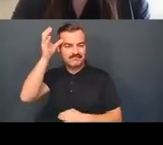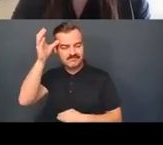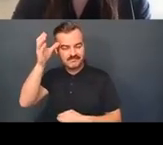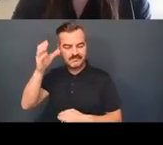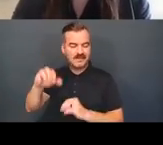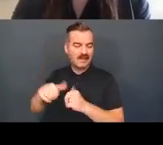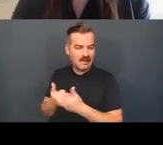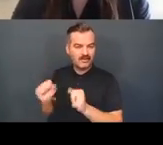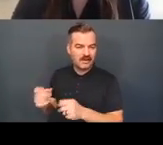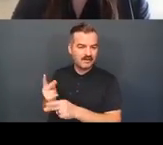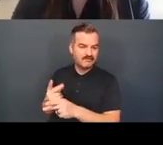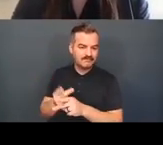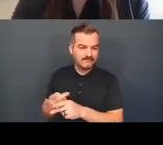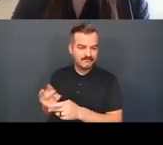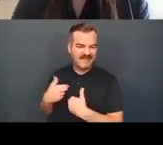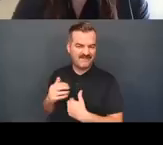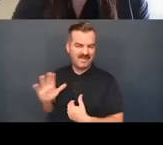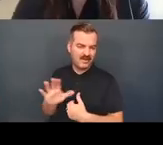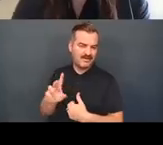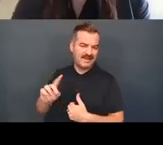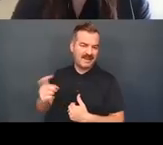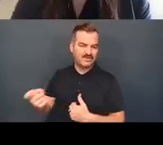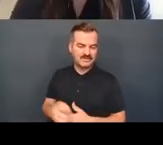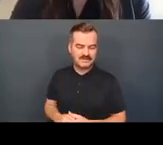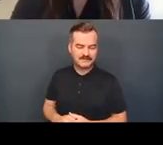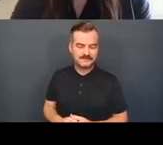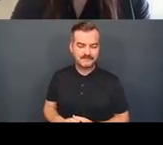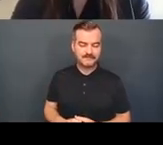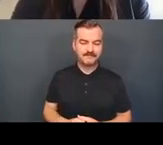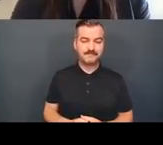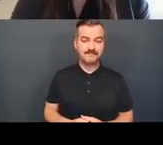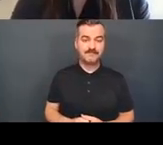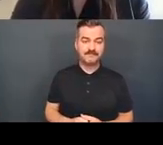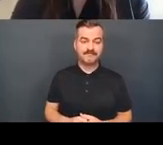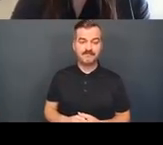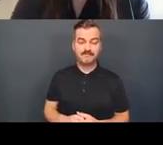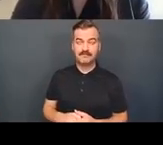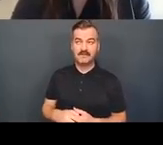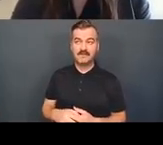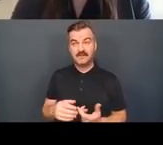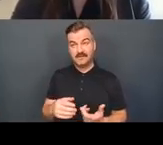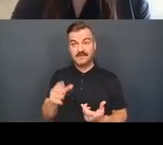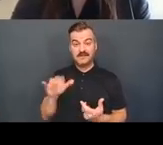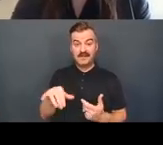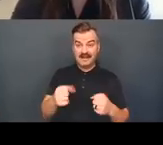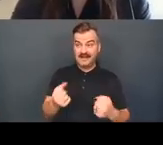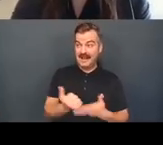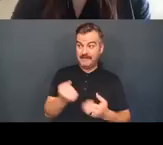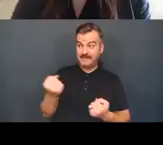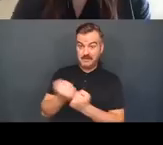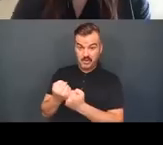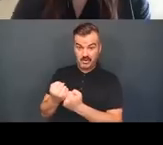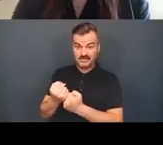a particular diagnosis. The possibility of telemedicine to support the goals of disability